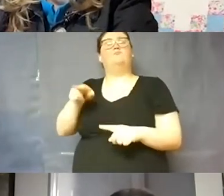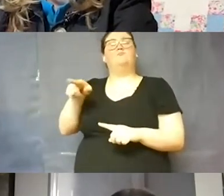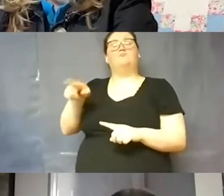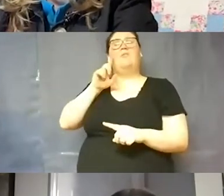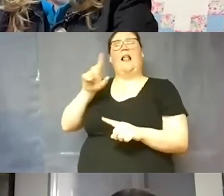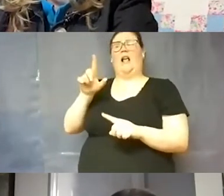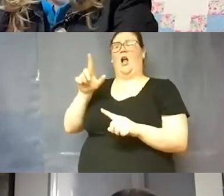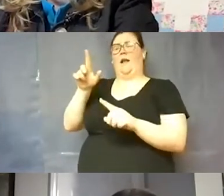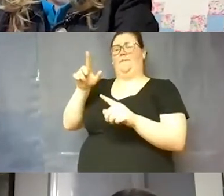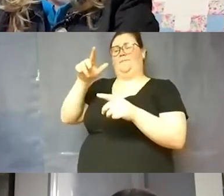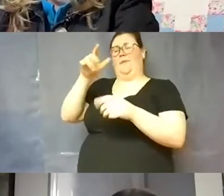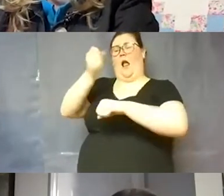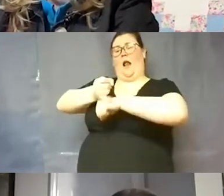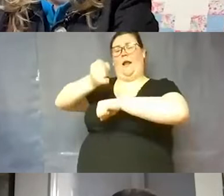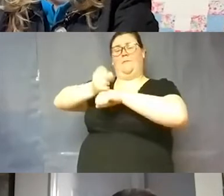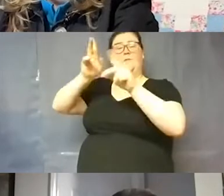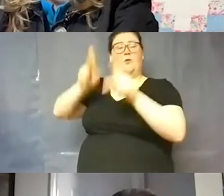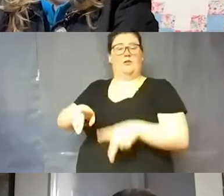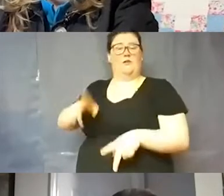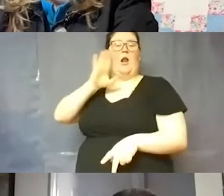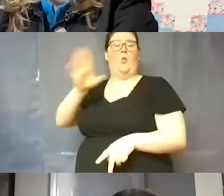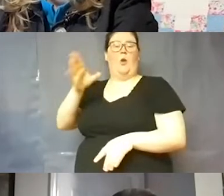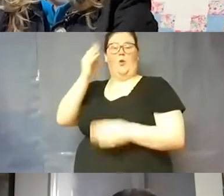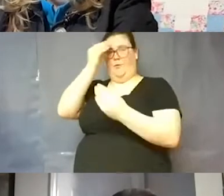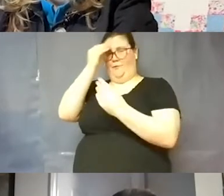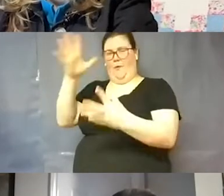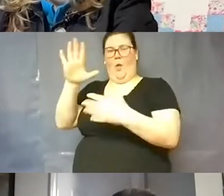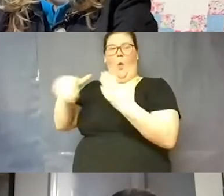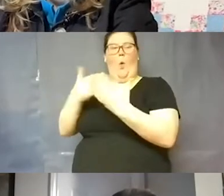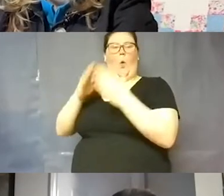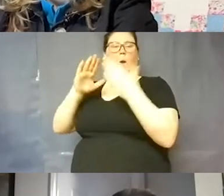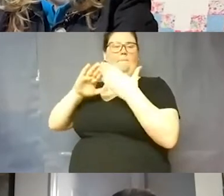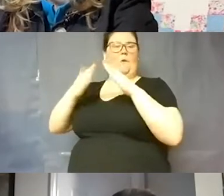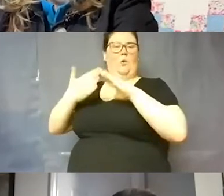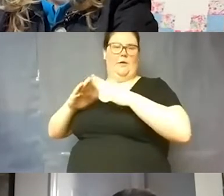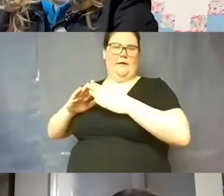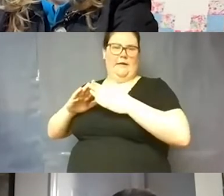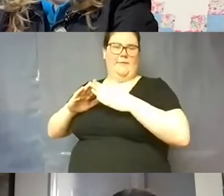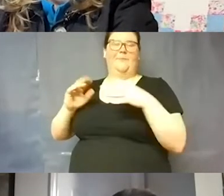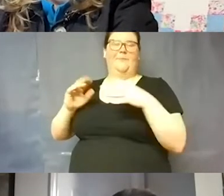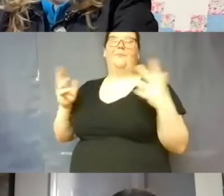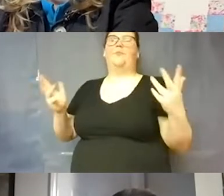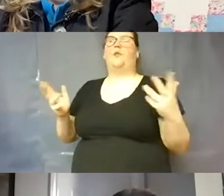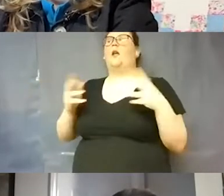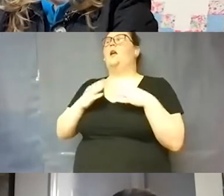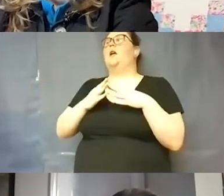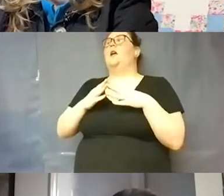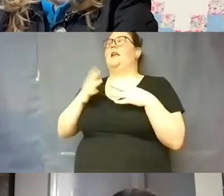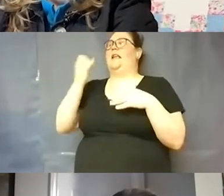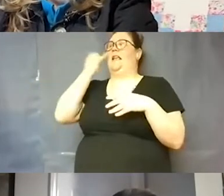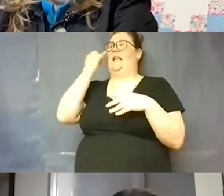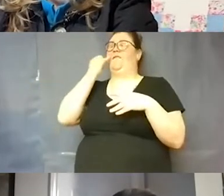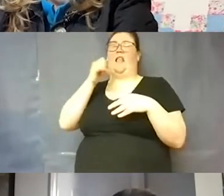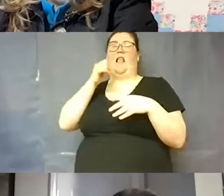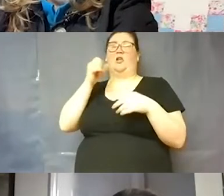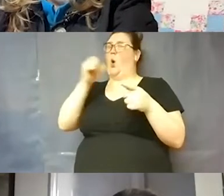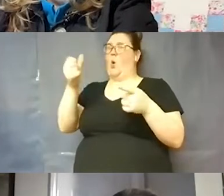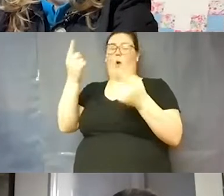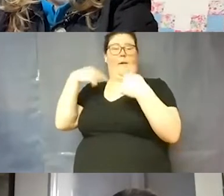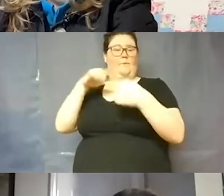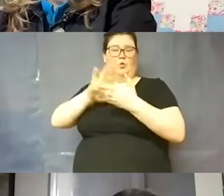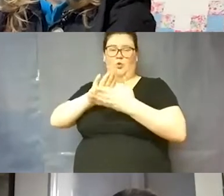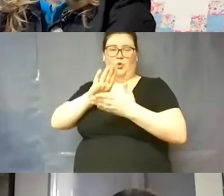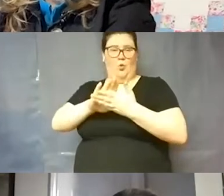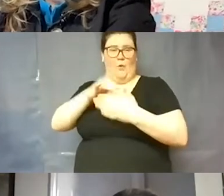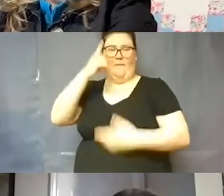-campus person and yes we would notify the entire community. So any even if they don't come to school because they're